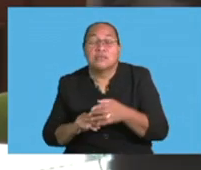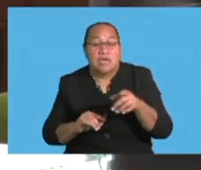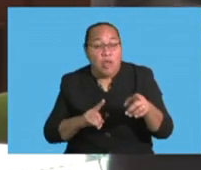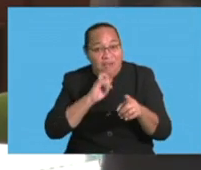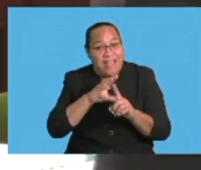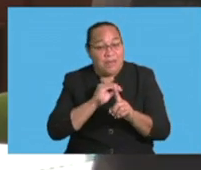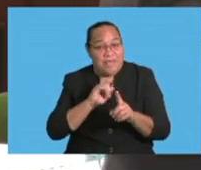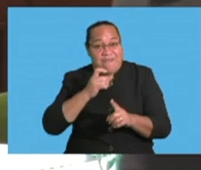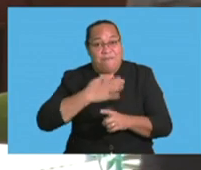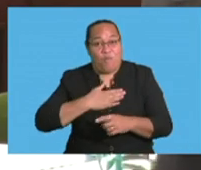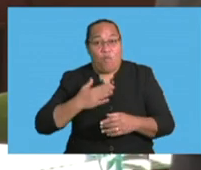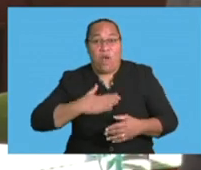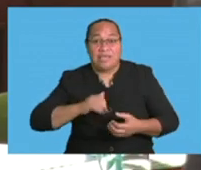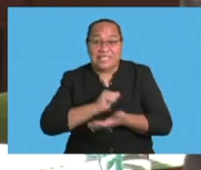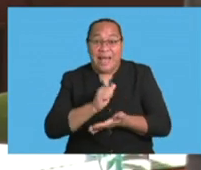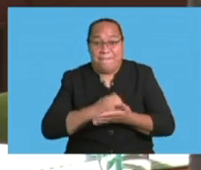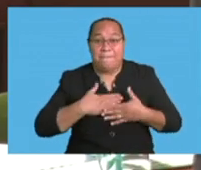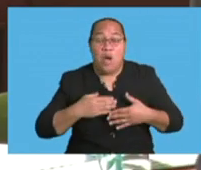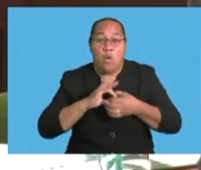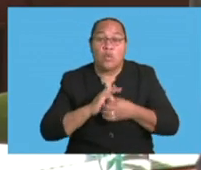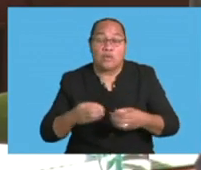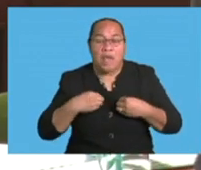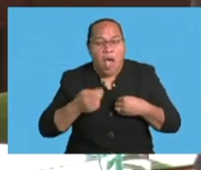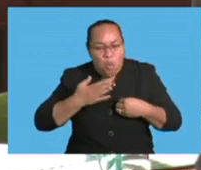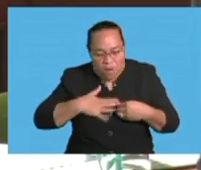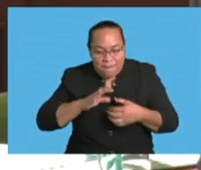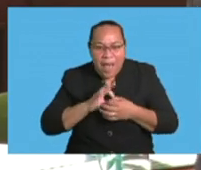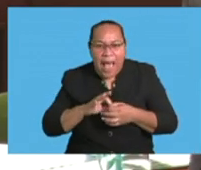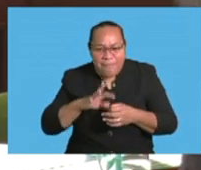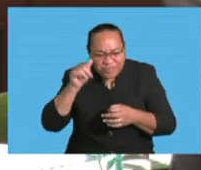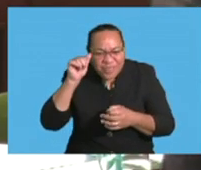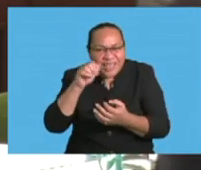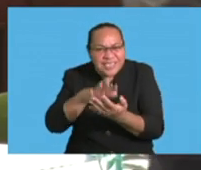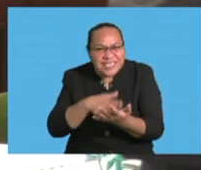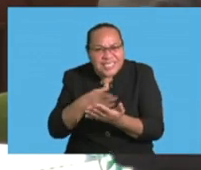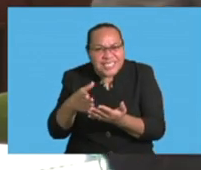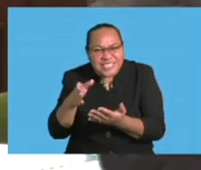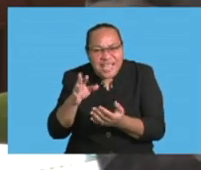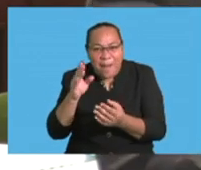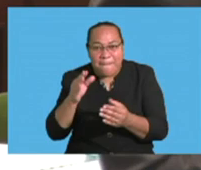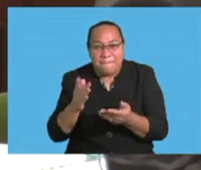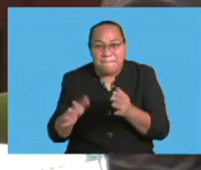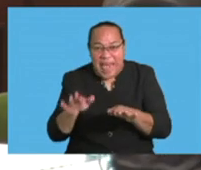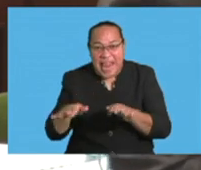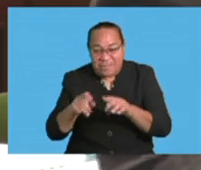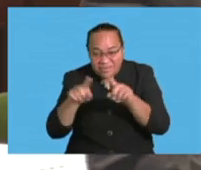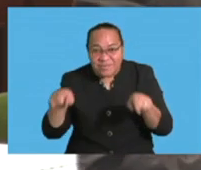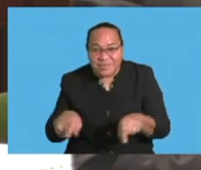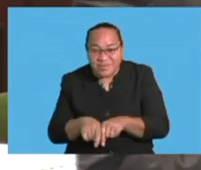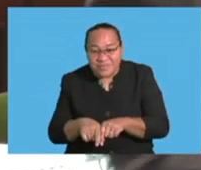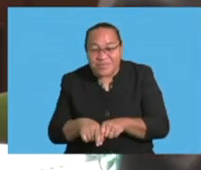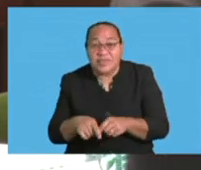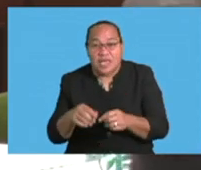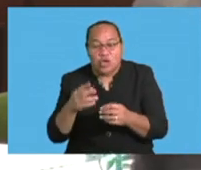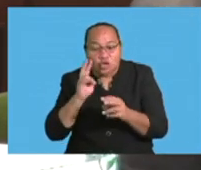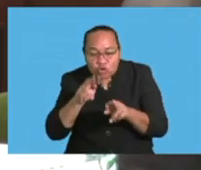sell my business, I would want to make my balance sheet look good. And one of the ways of making your balance sheet look good is that you